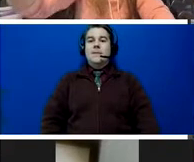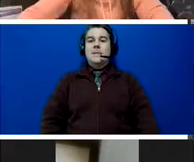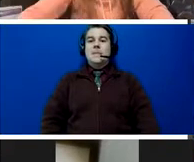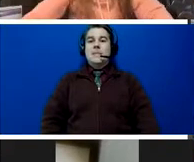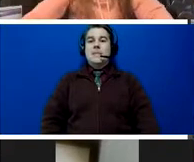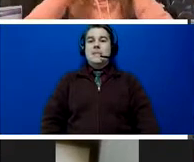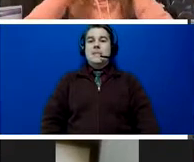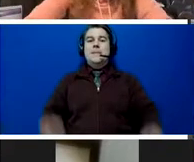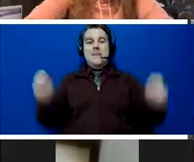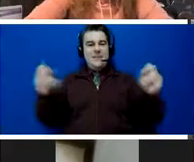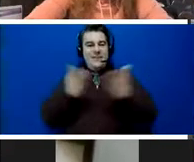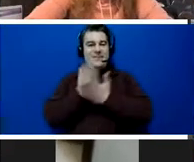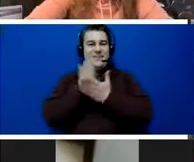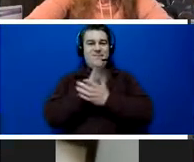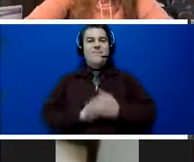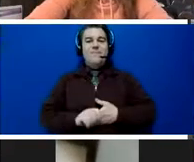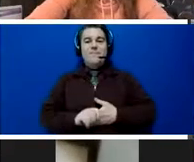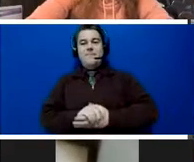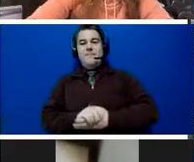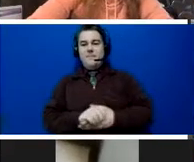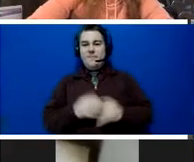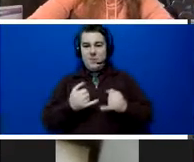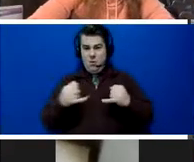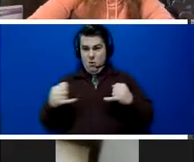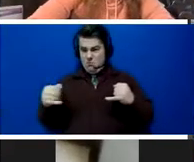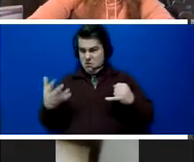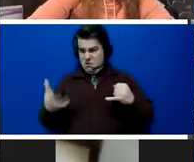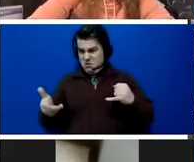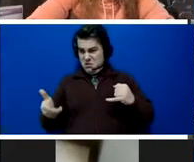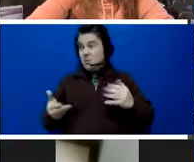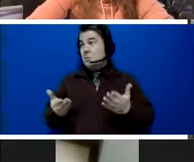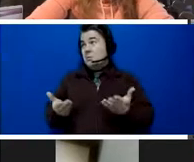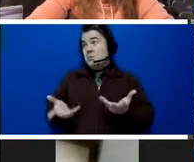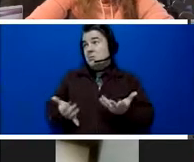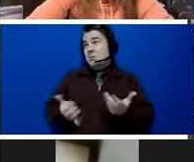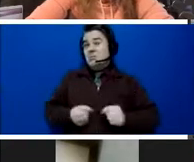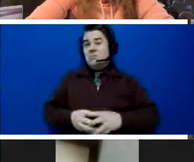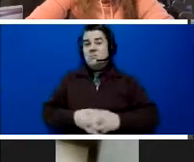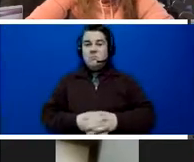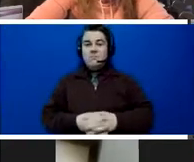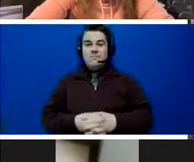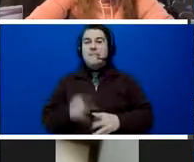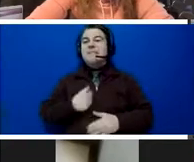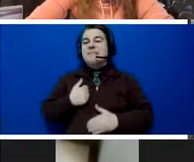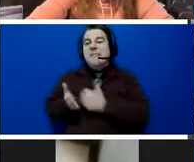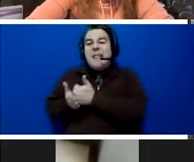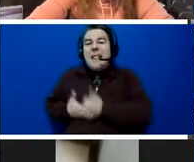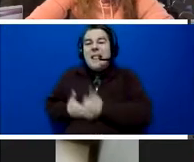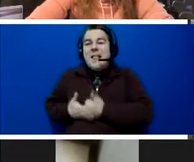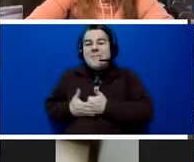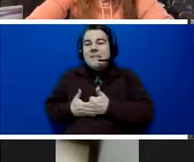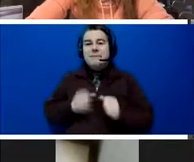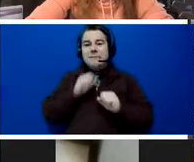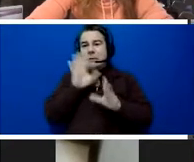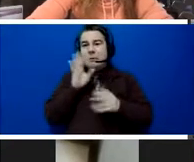All right. So, sorry, he's helping me. Nothing will connect it.